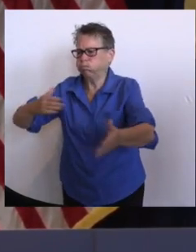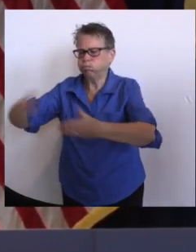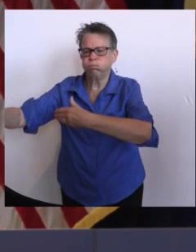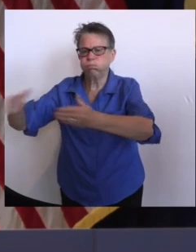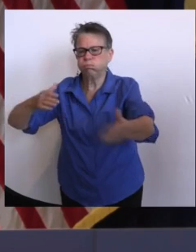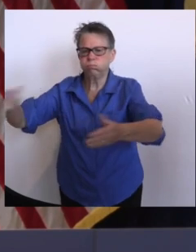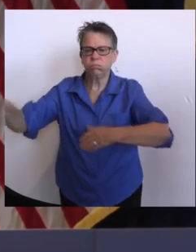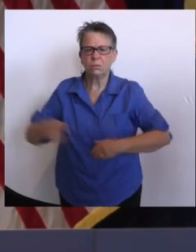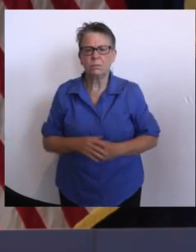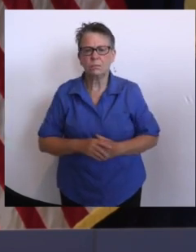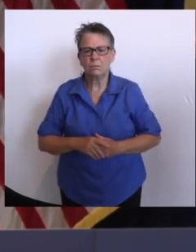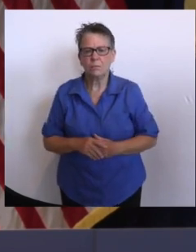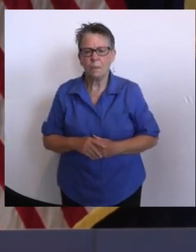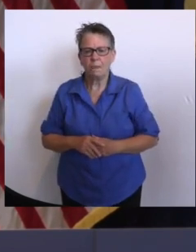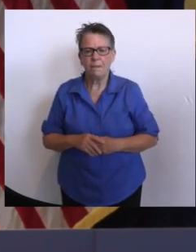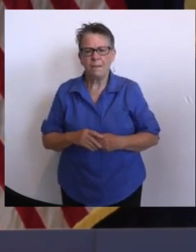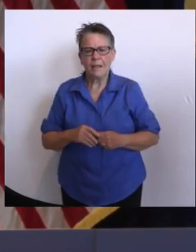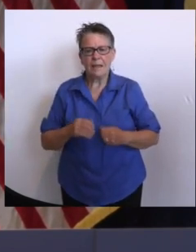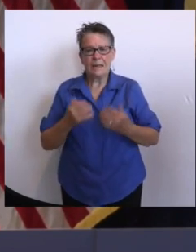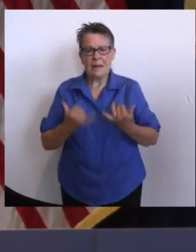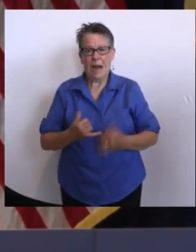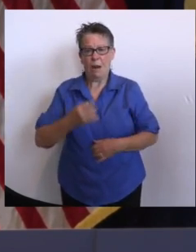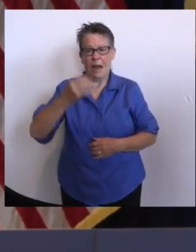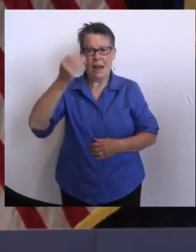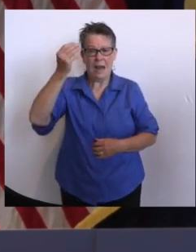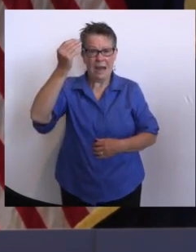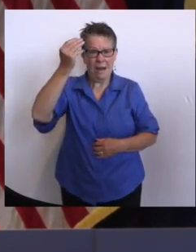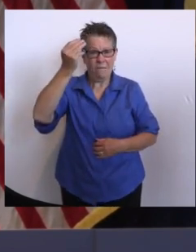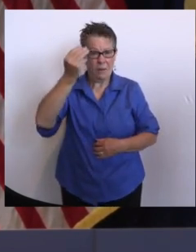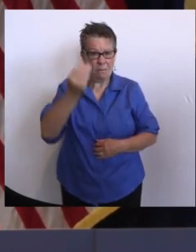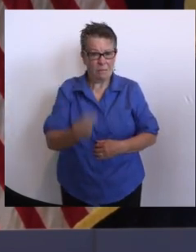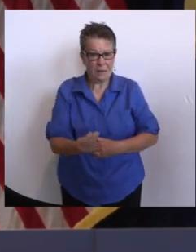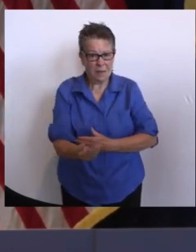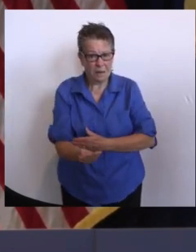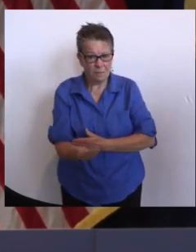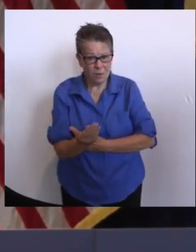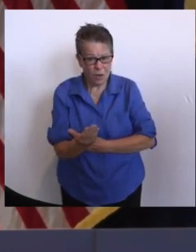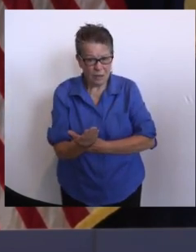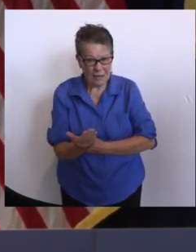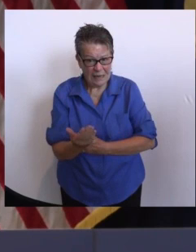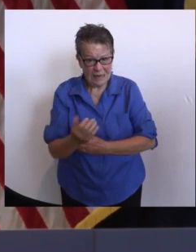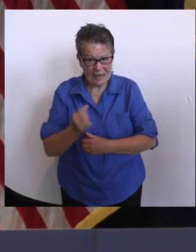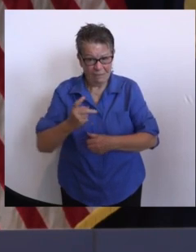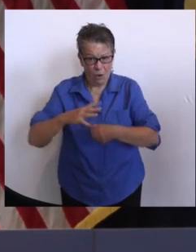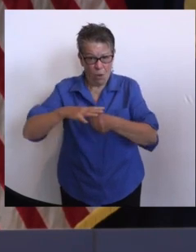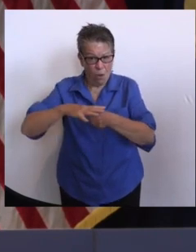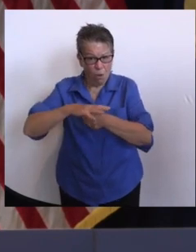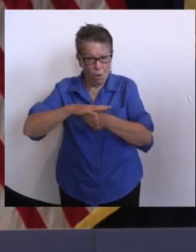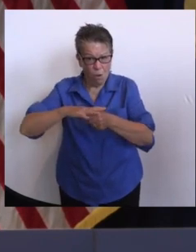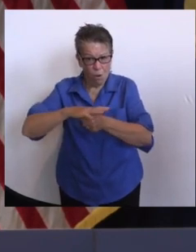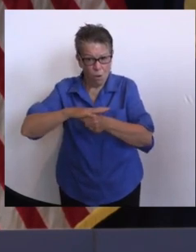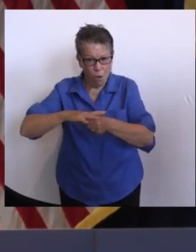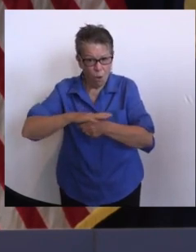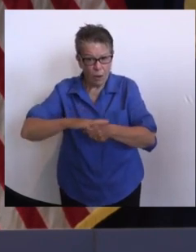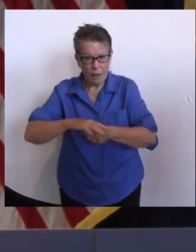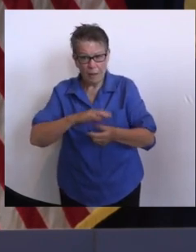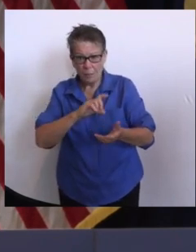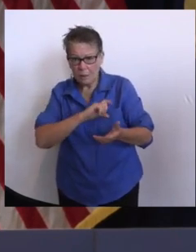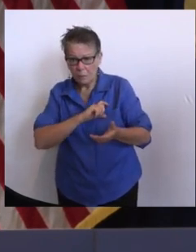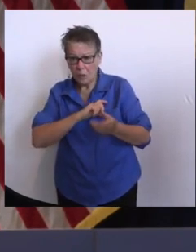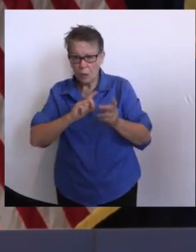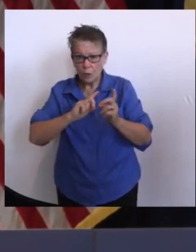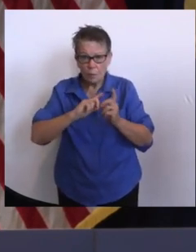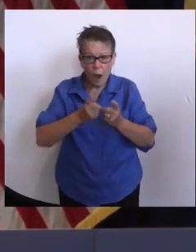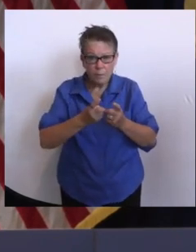every chief or colonel or sheriff who's lost an officer in the past week, regardless of what type of line of duty death.